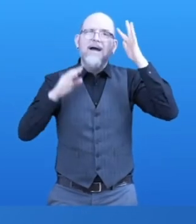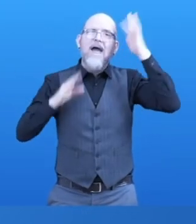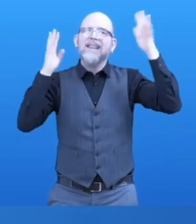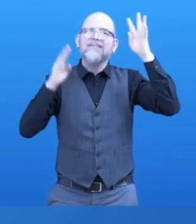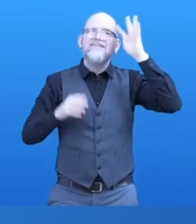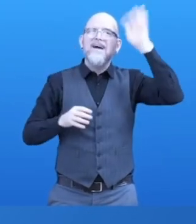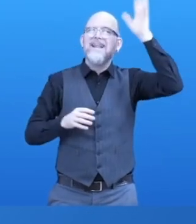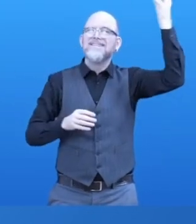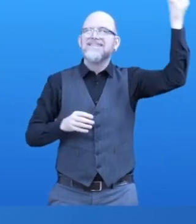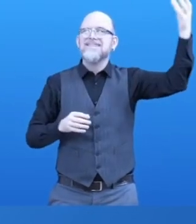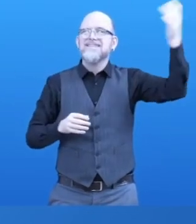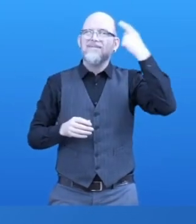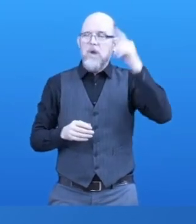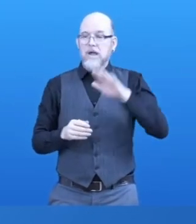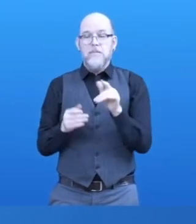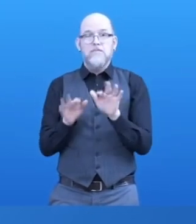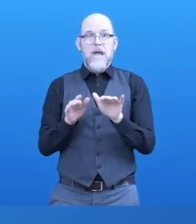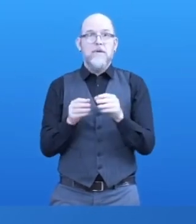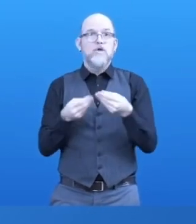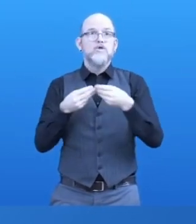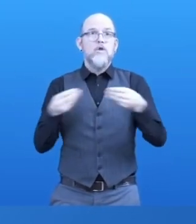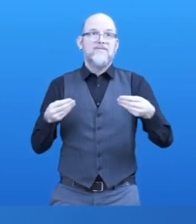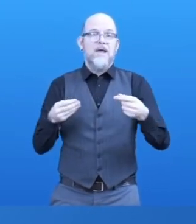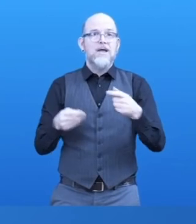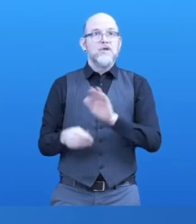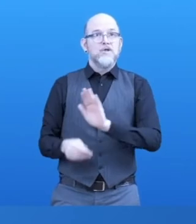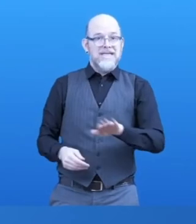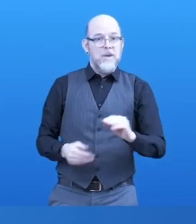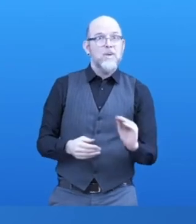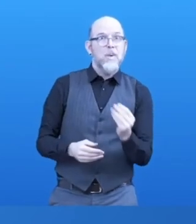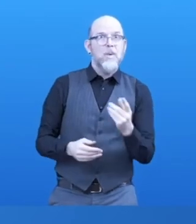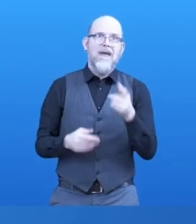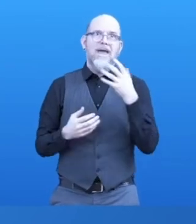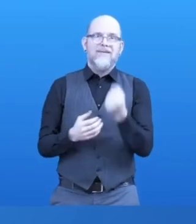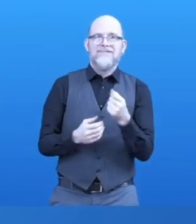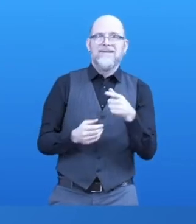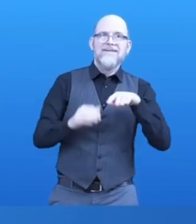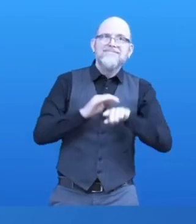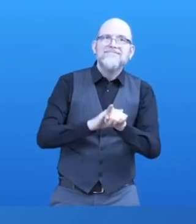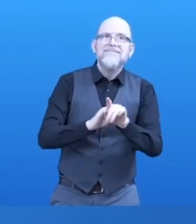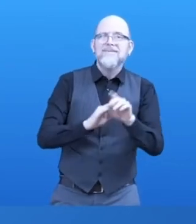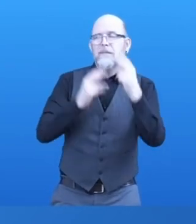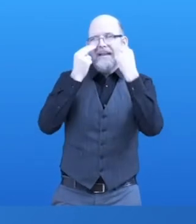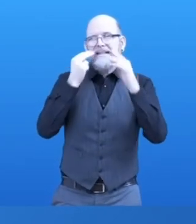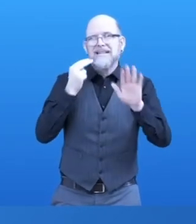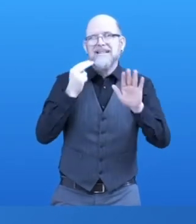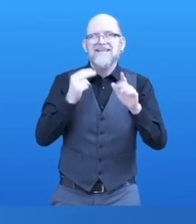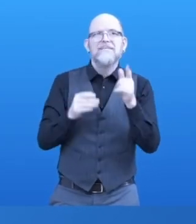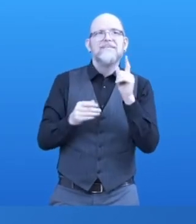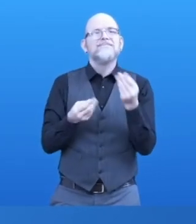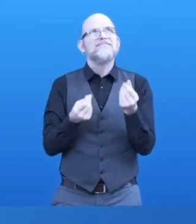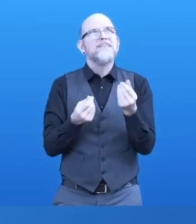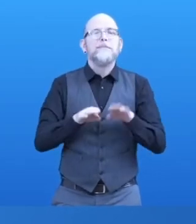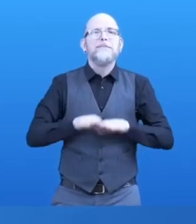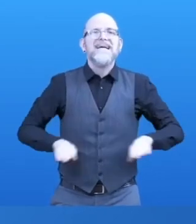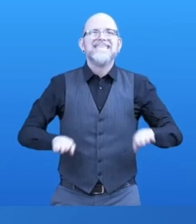impaired to develop fundamental digital and technology skills. Children are motivated to learn with Bolly Land because they